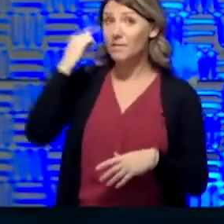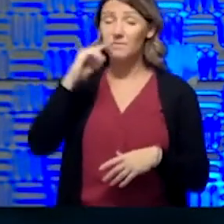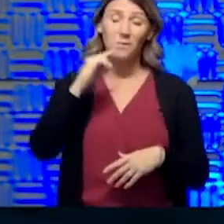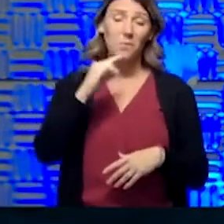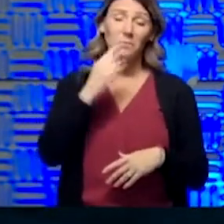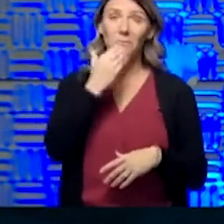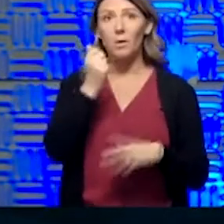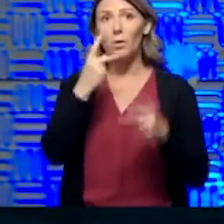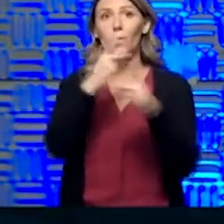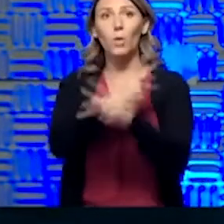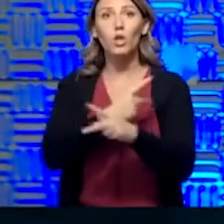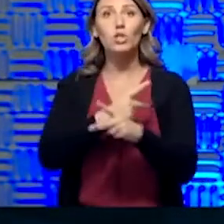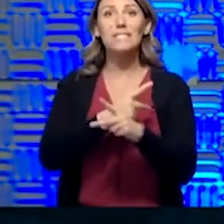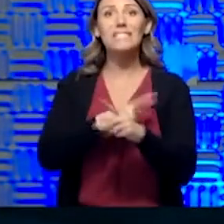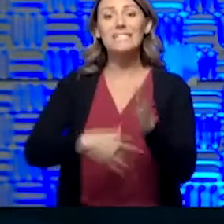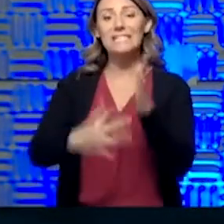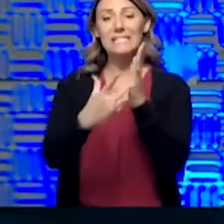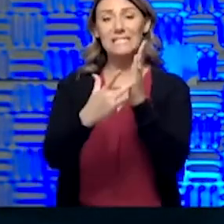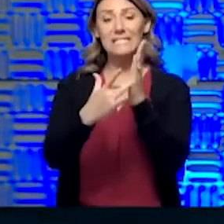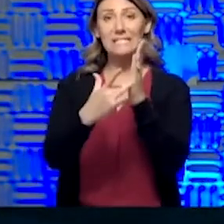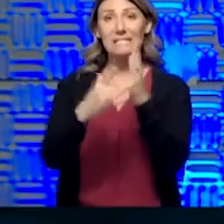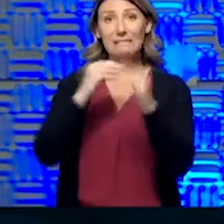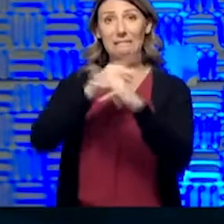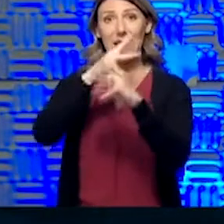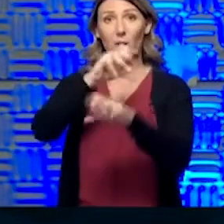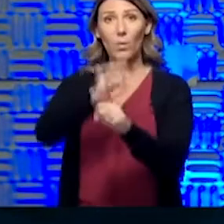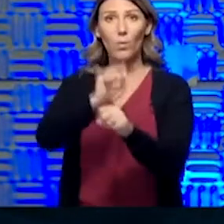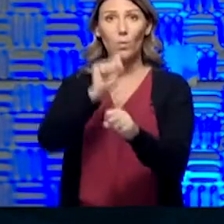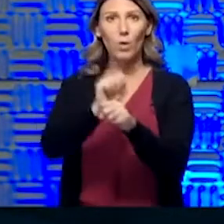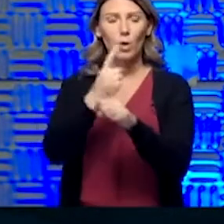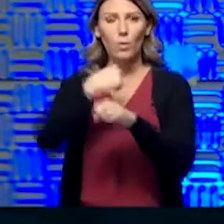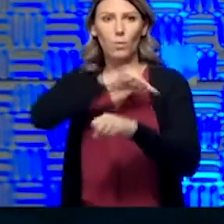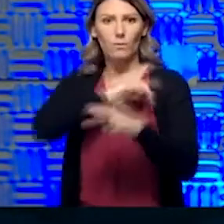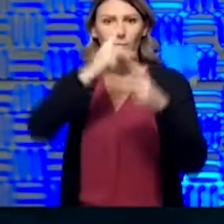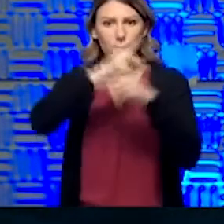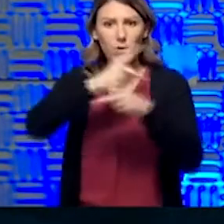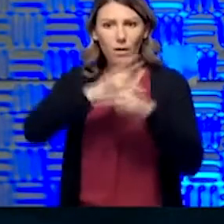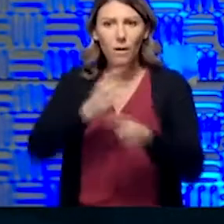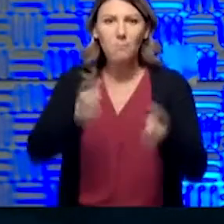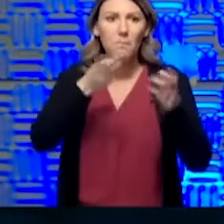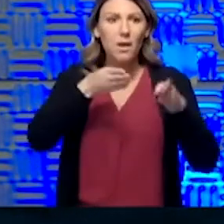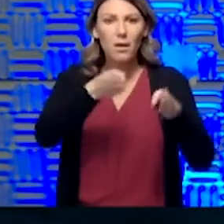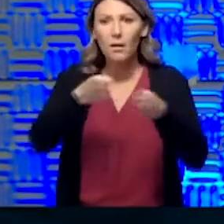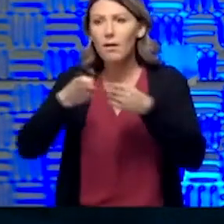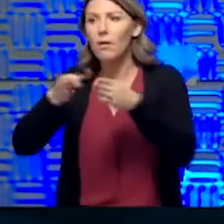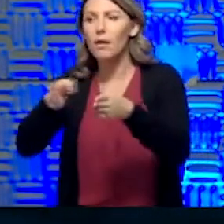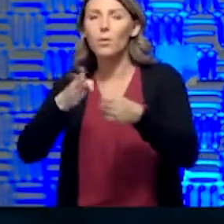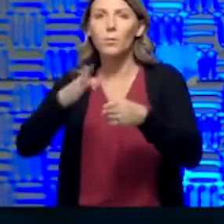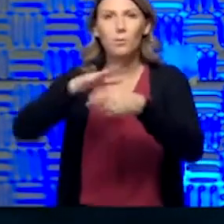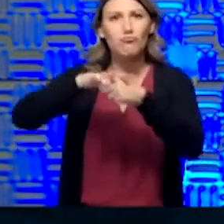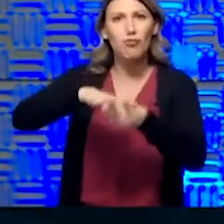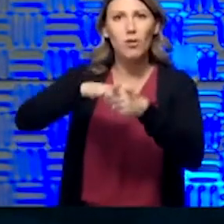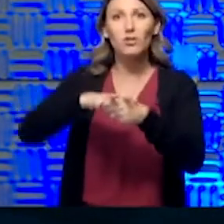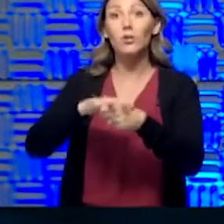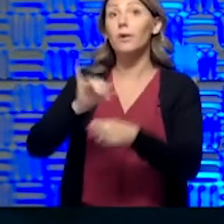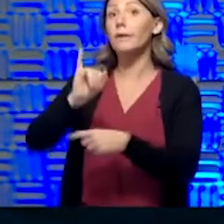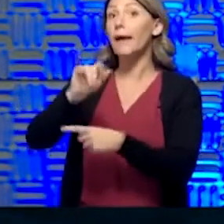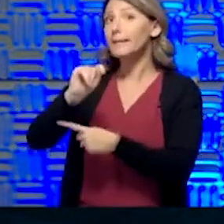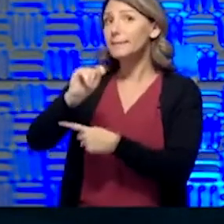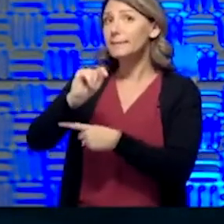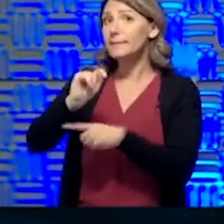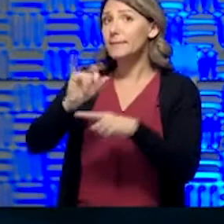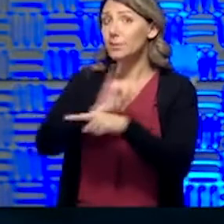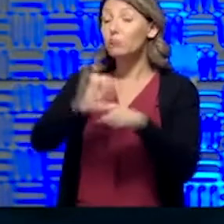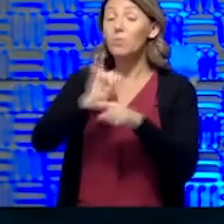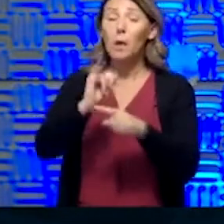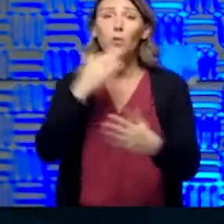worse. Telework. I think we're discovering all sorts of ways to telework. I think it's going to put pressure on IT industries in a good way to